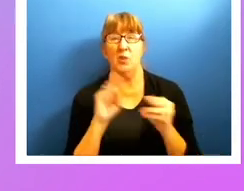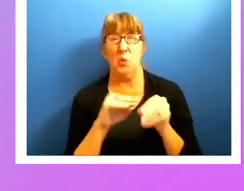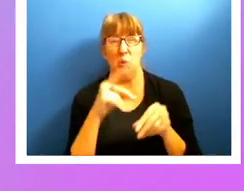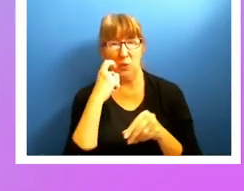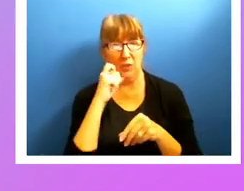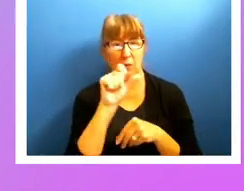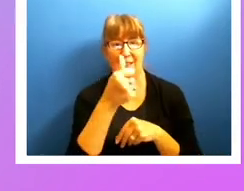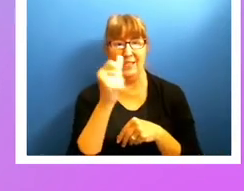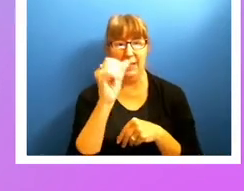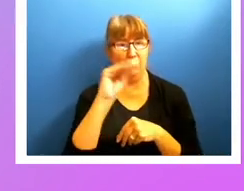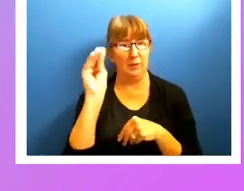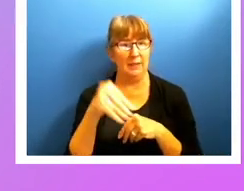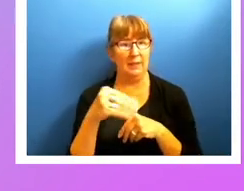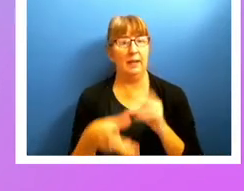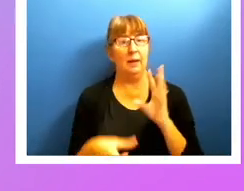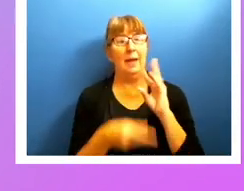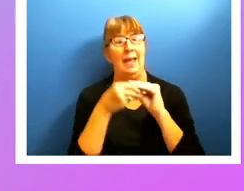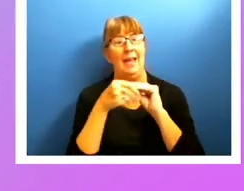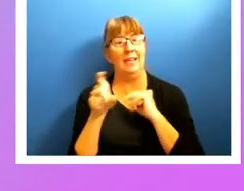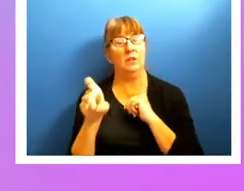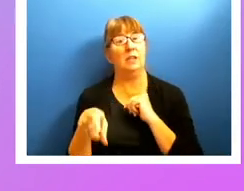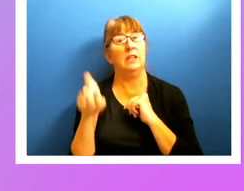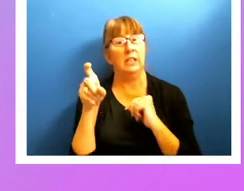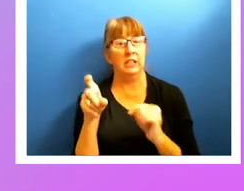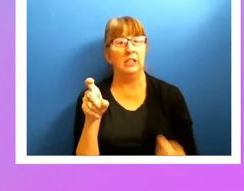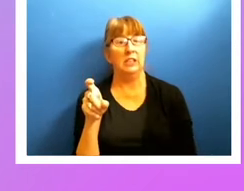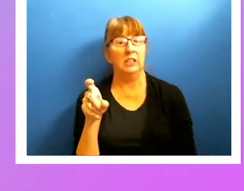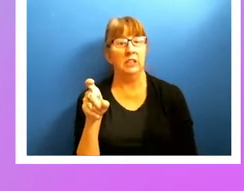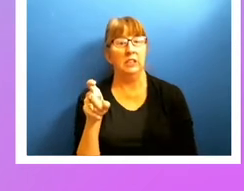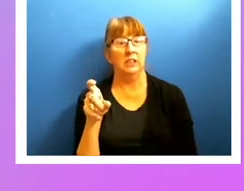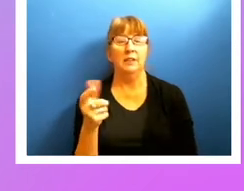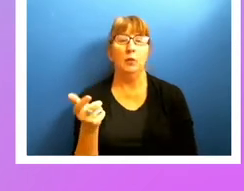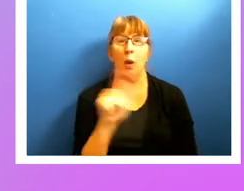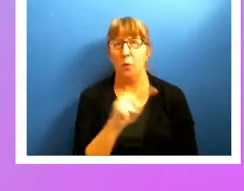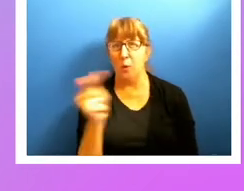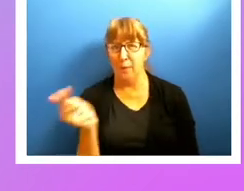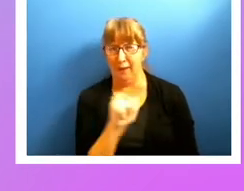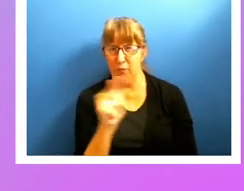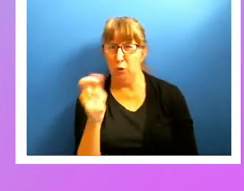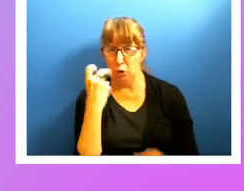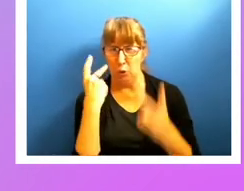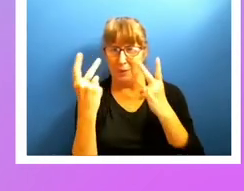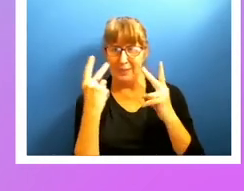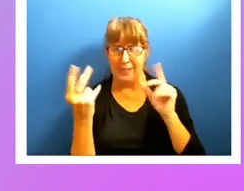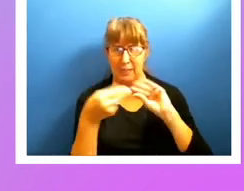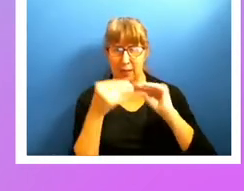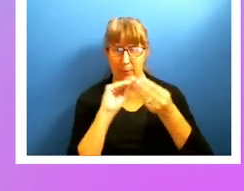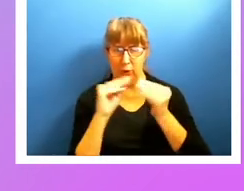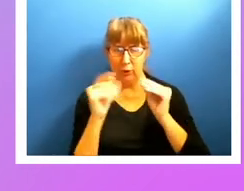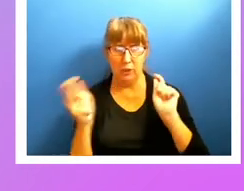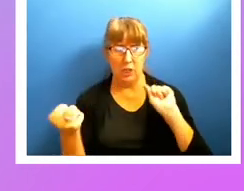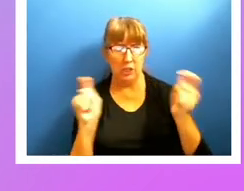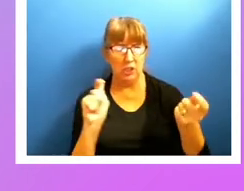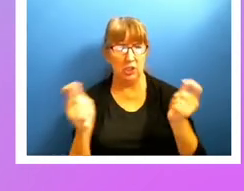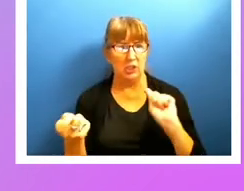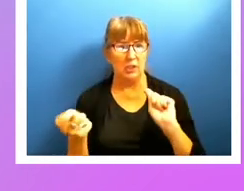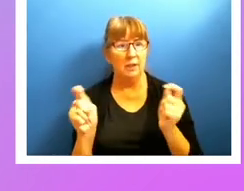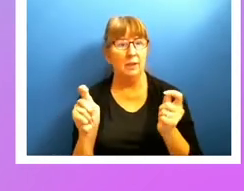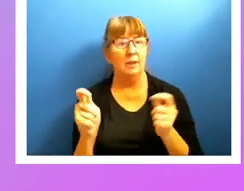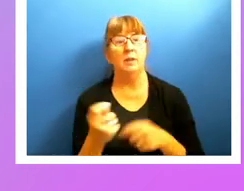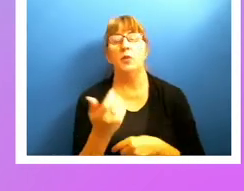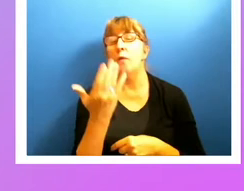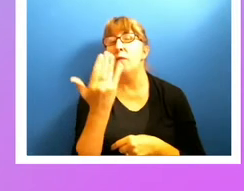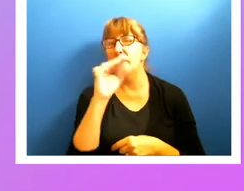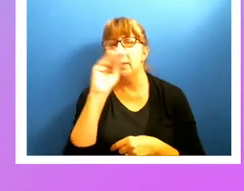10% that I'm adding to the click-in, and I'm kind of clipping back and forth so you can see the difference here, I'm going to have 15% now and just add that